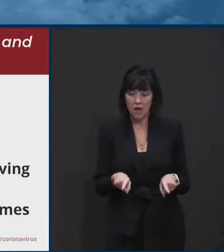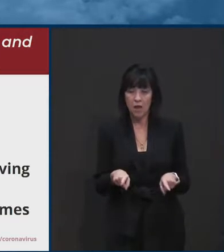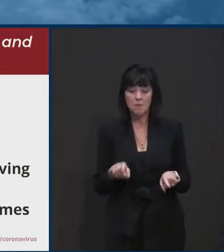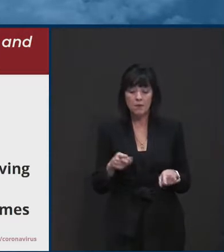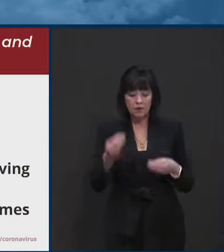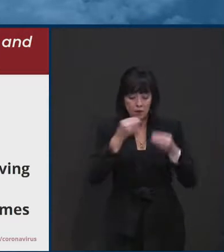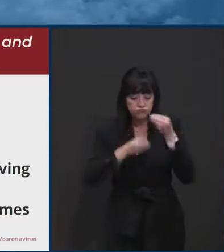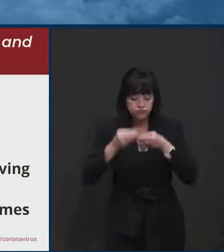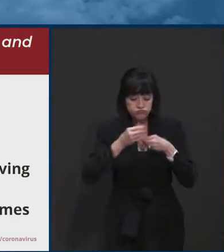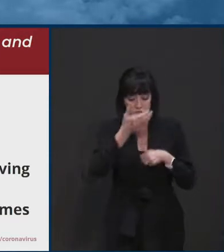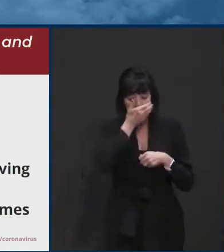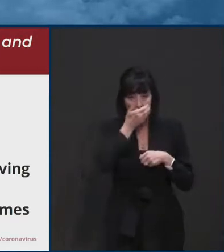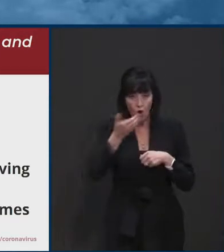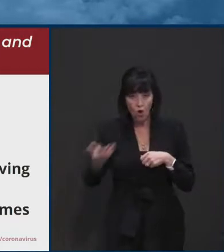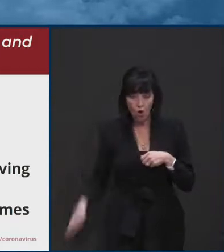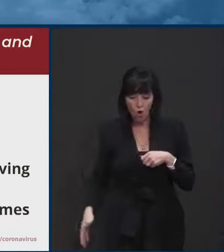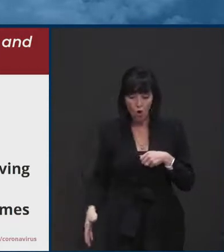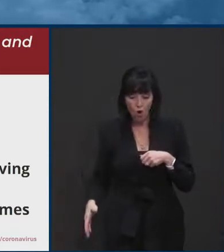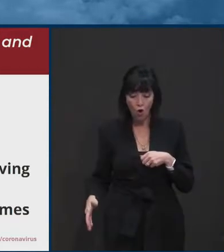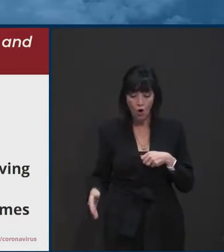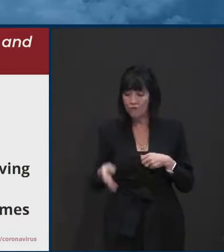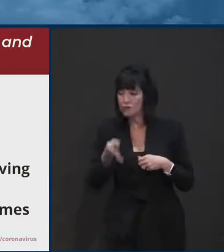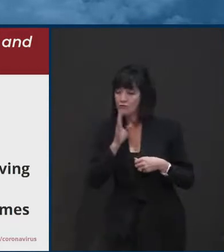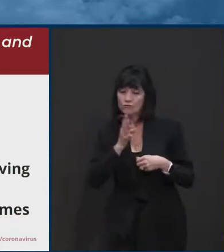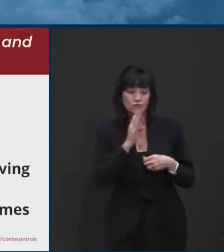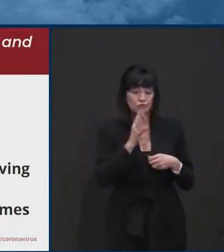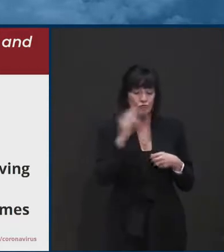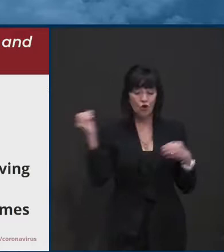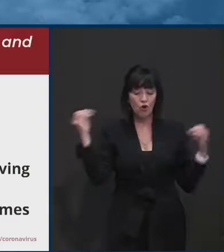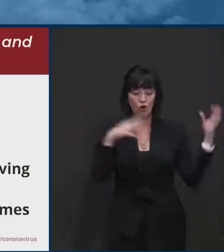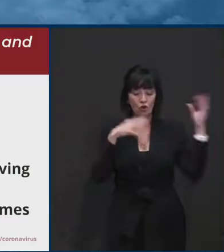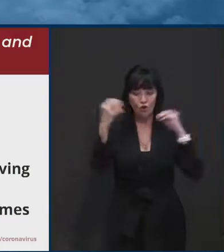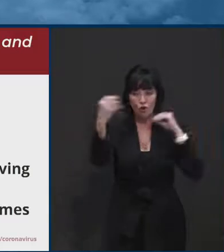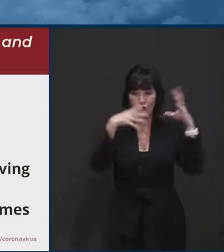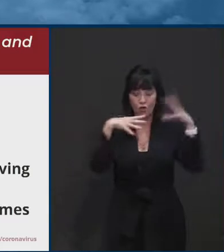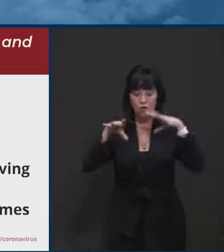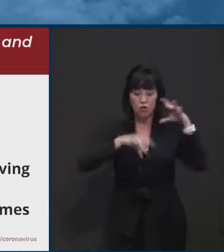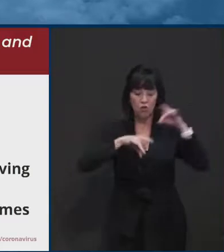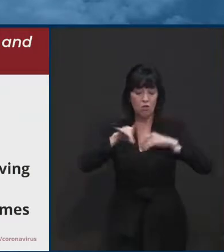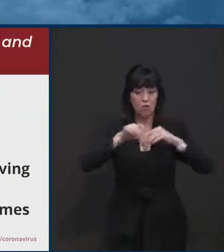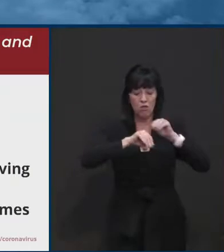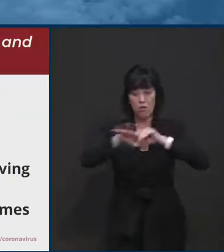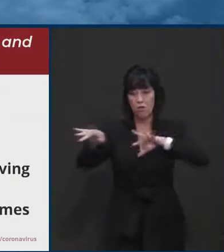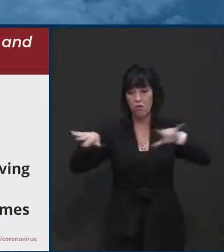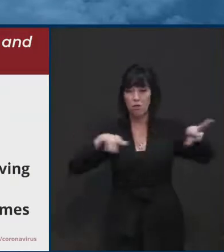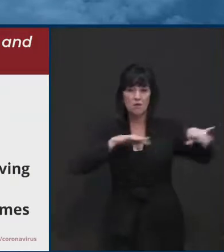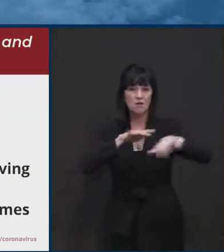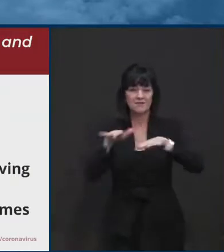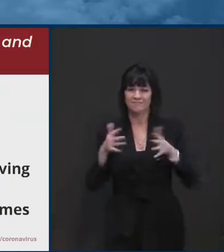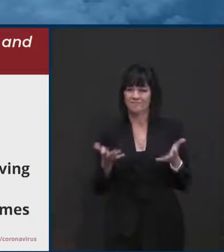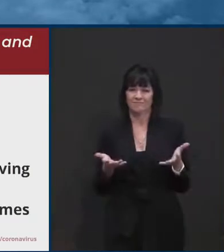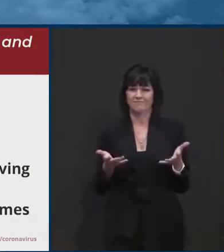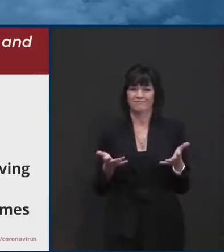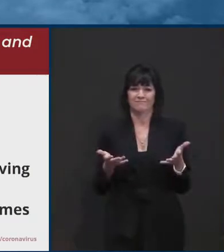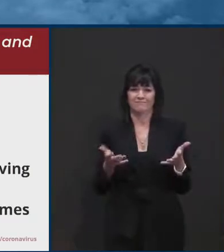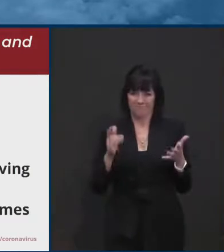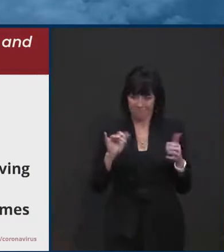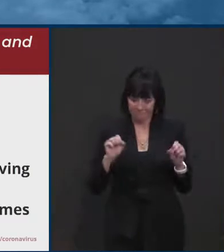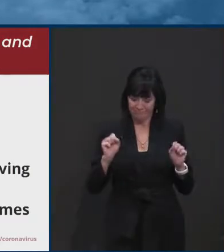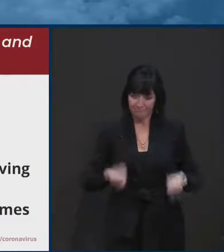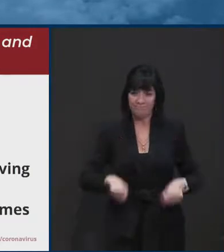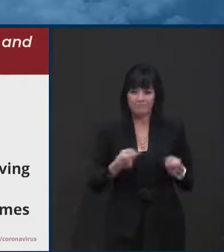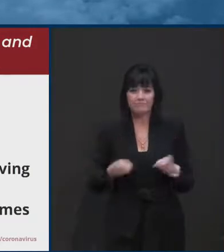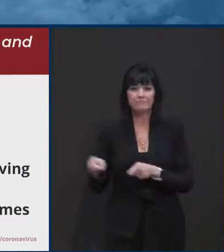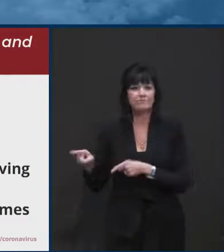coverings. We talked a little last week as well about social gatherings in homes, small gatherings, like the governor was saying, football